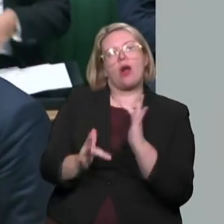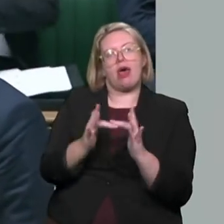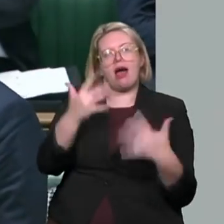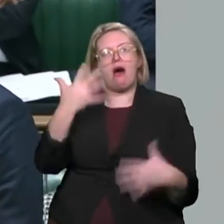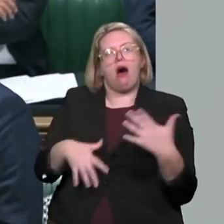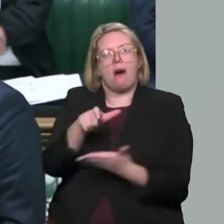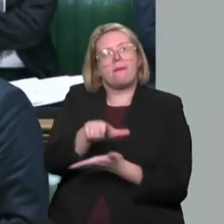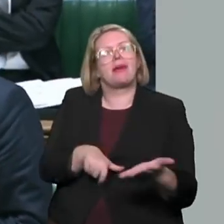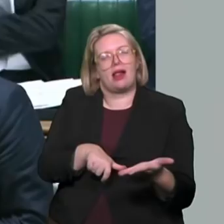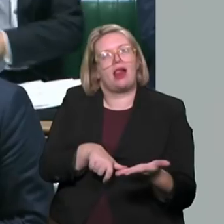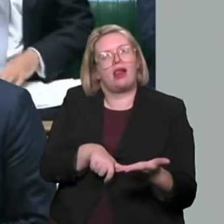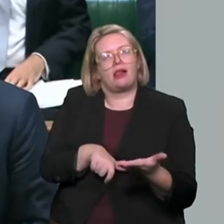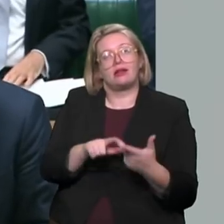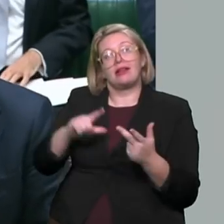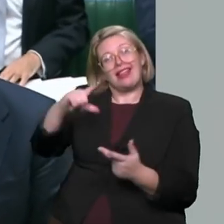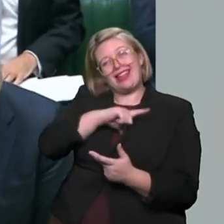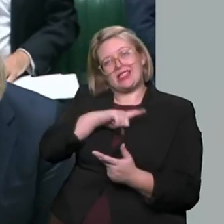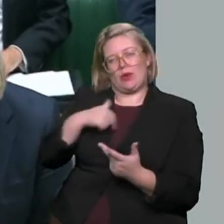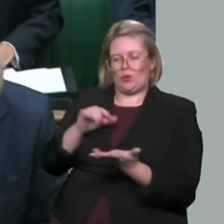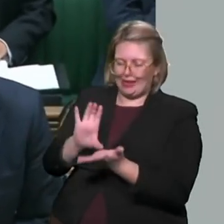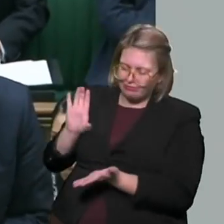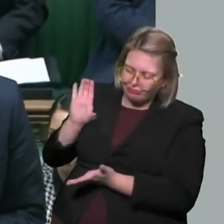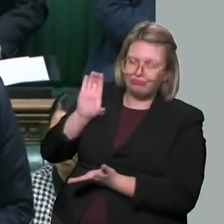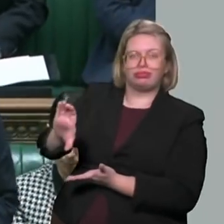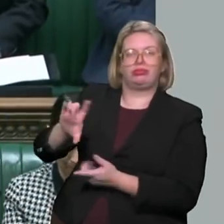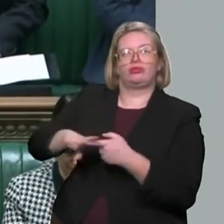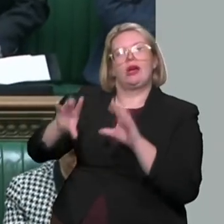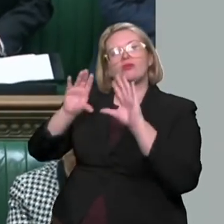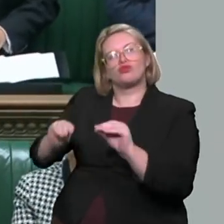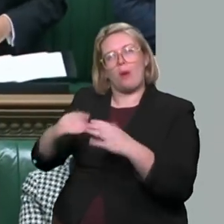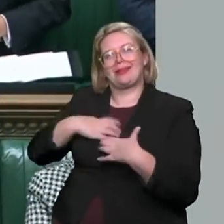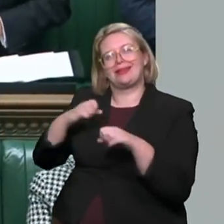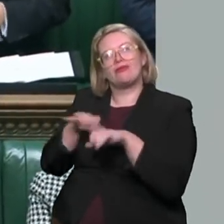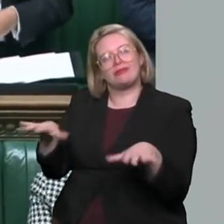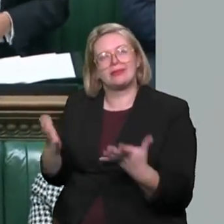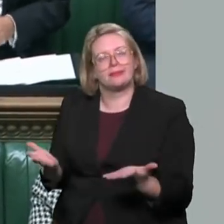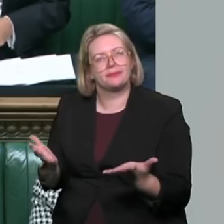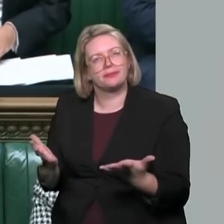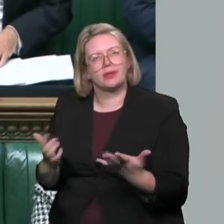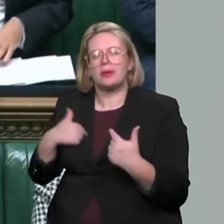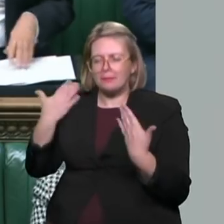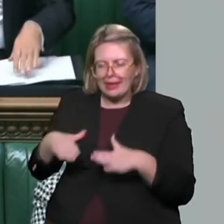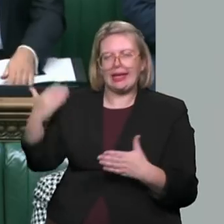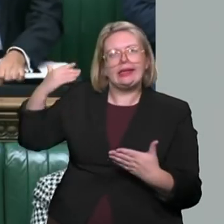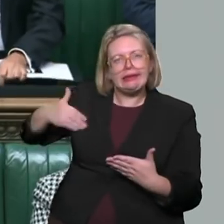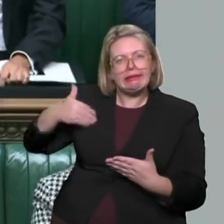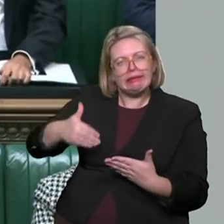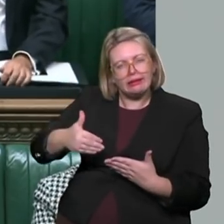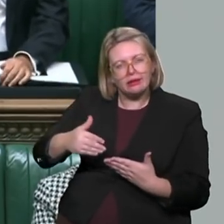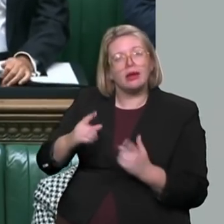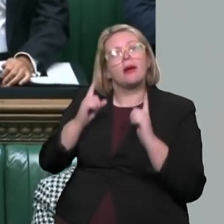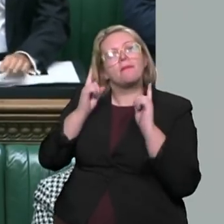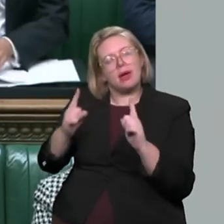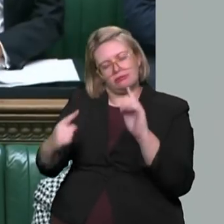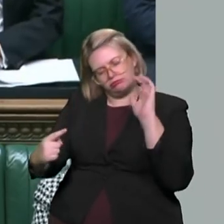investing record sums in tackling counter-terrorism. I must say that what I think the whole country and the whole